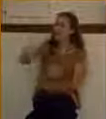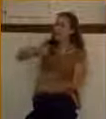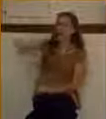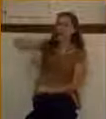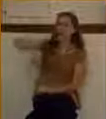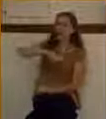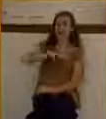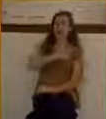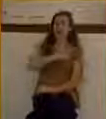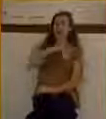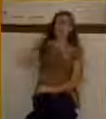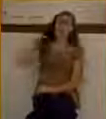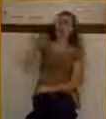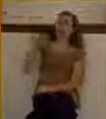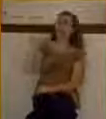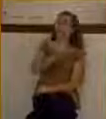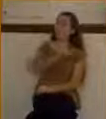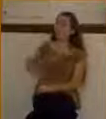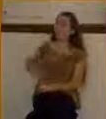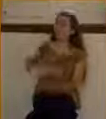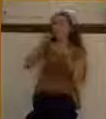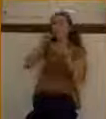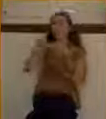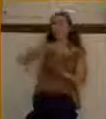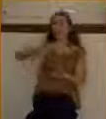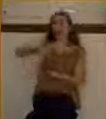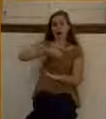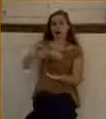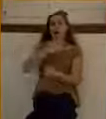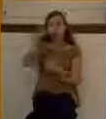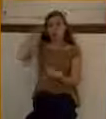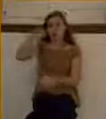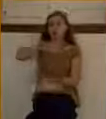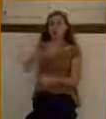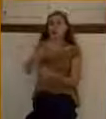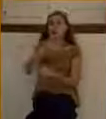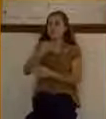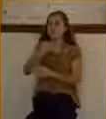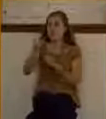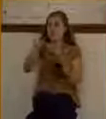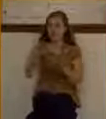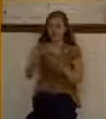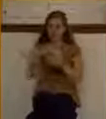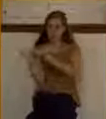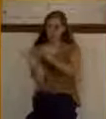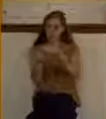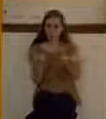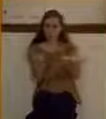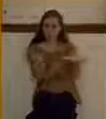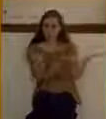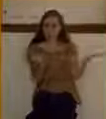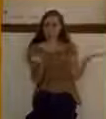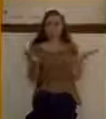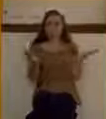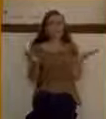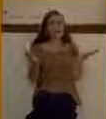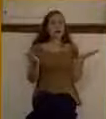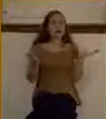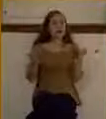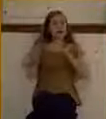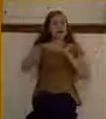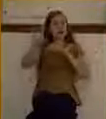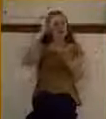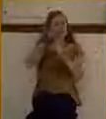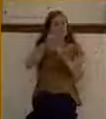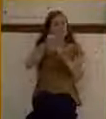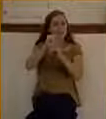a son of Abraham. Lord, bless all of us. He didn't do that. Generic faith won't do. The only way